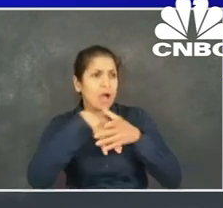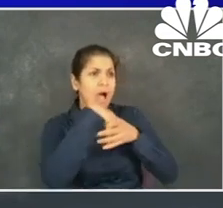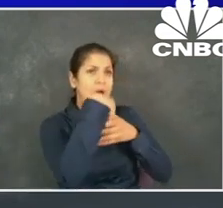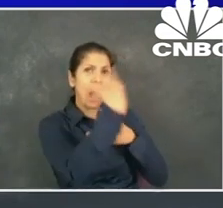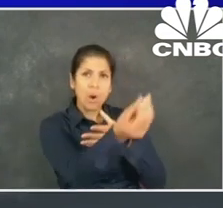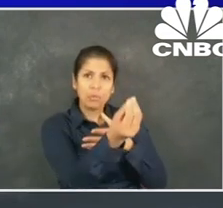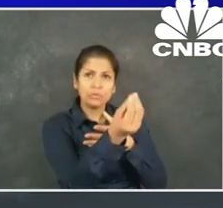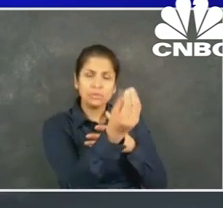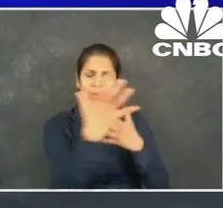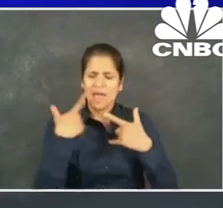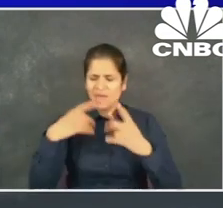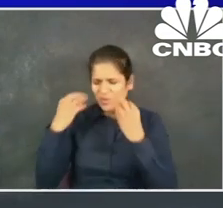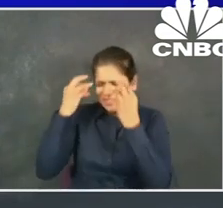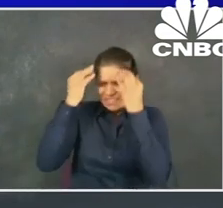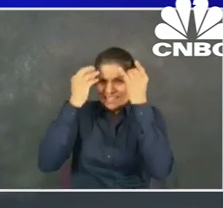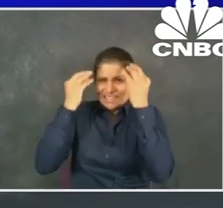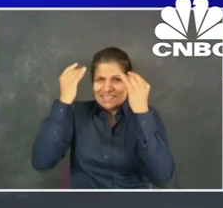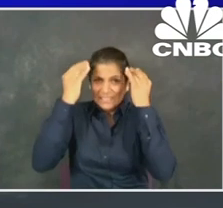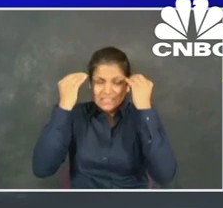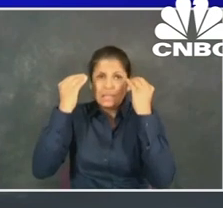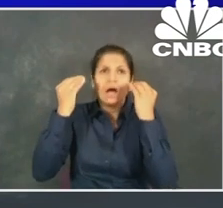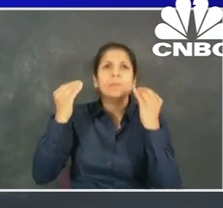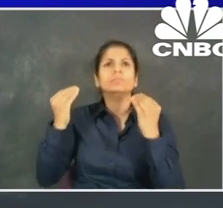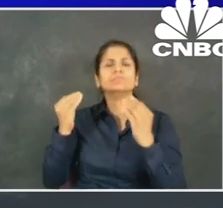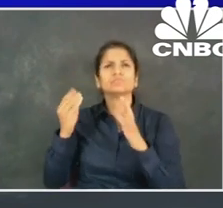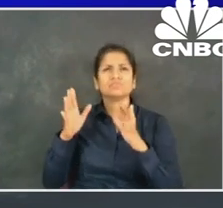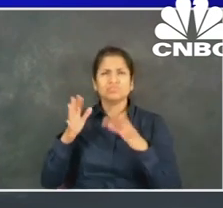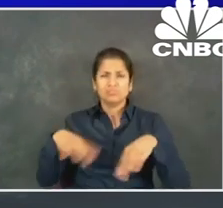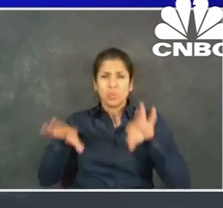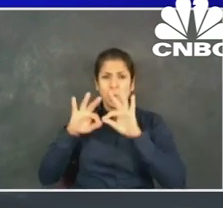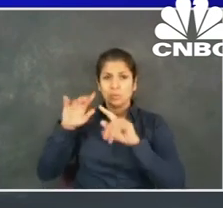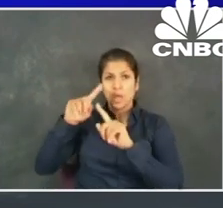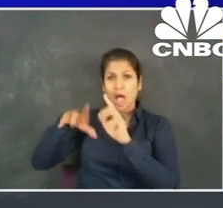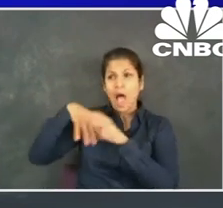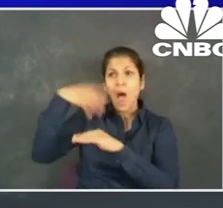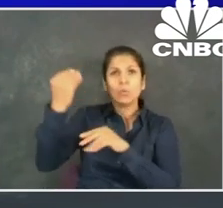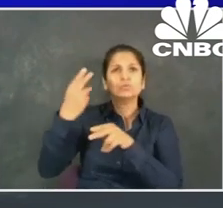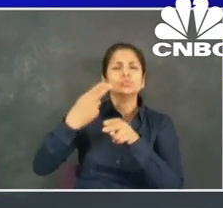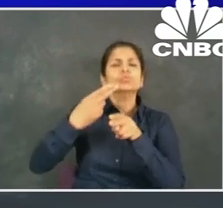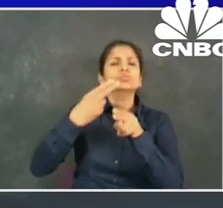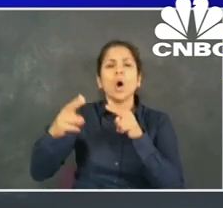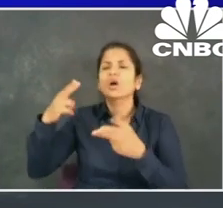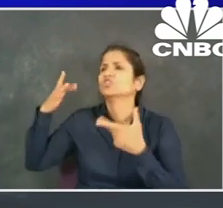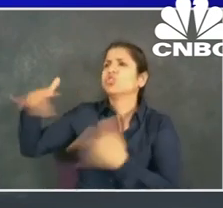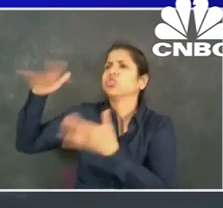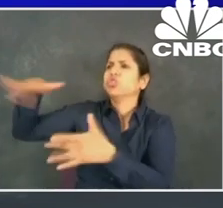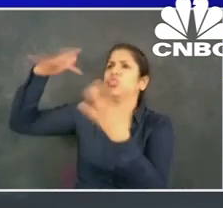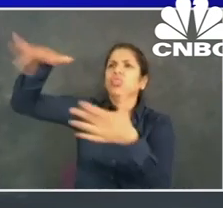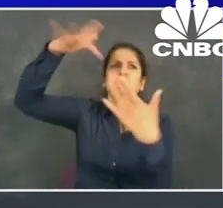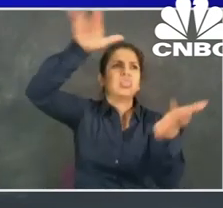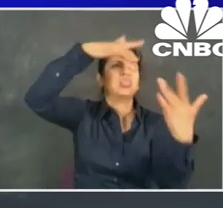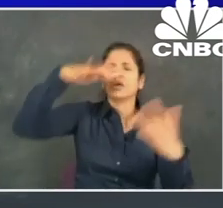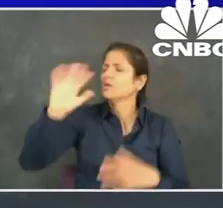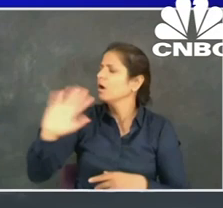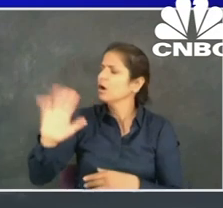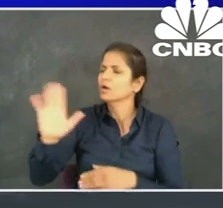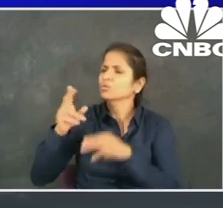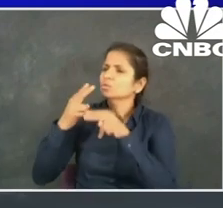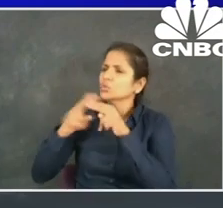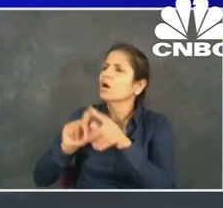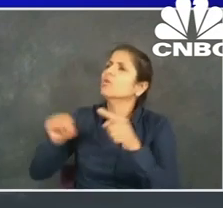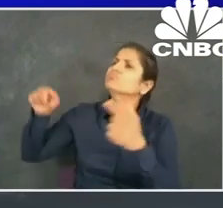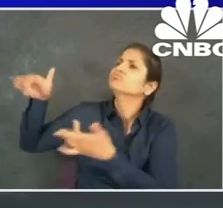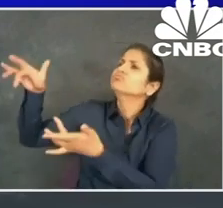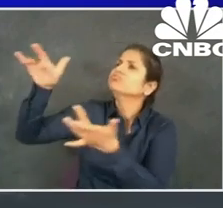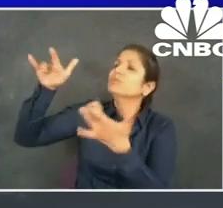time they need for their exercise and then get back. But we do know warmer weather is going to draw out more people. That's obvious. And we also know that,